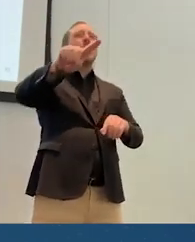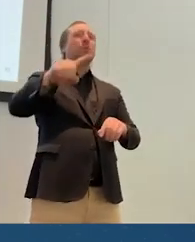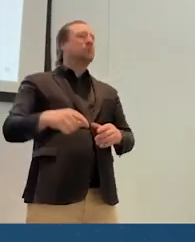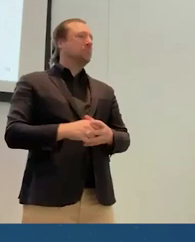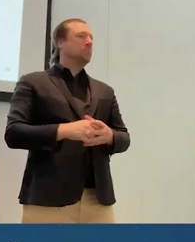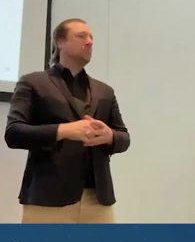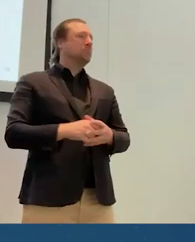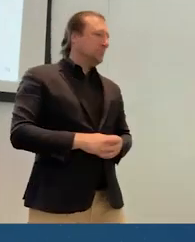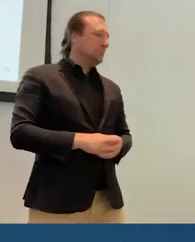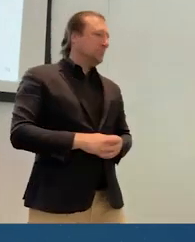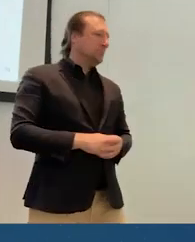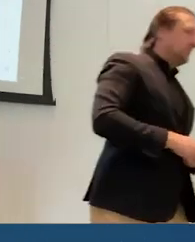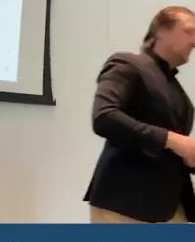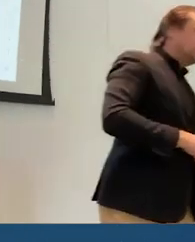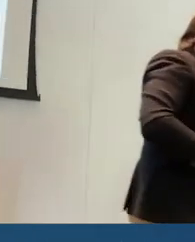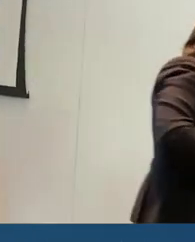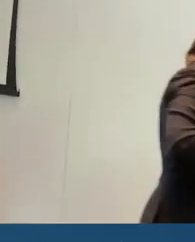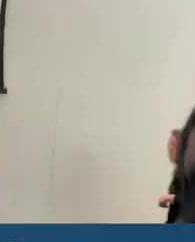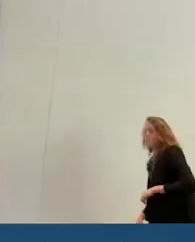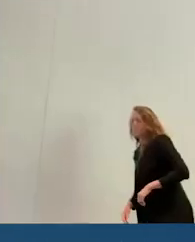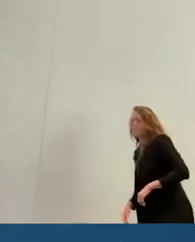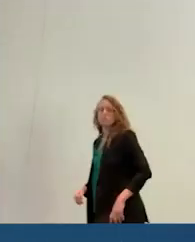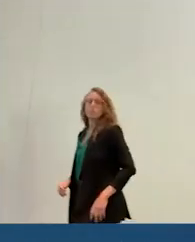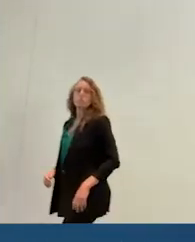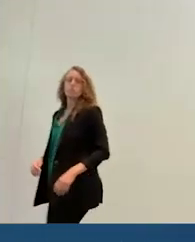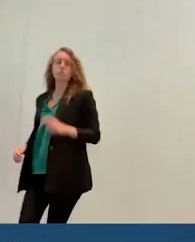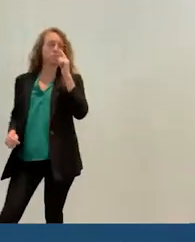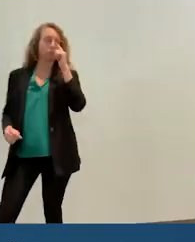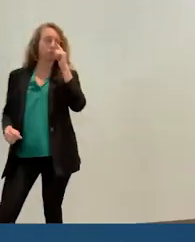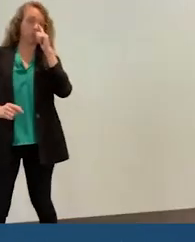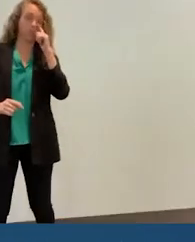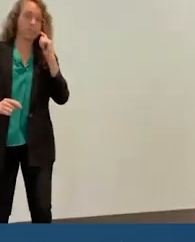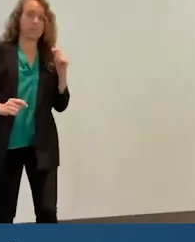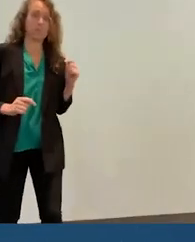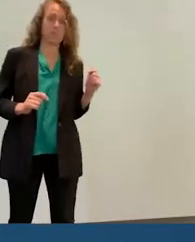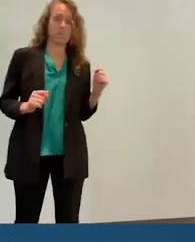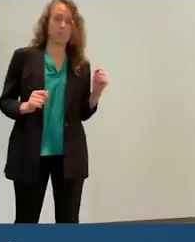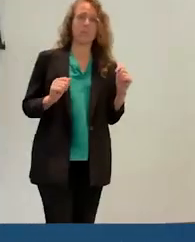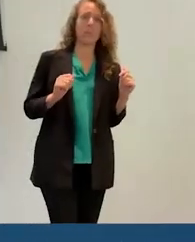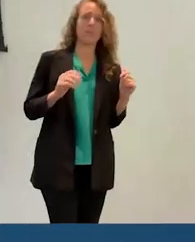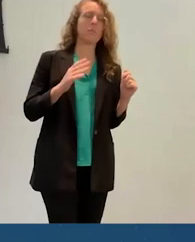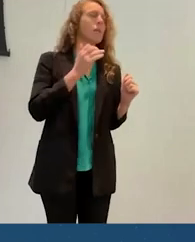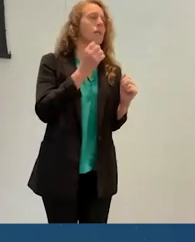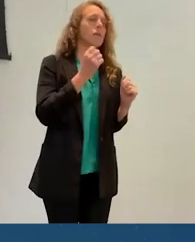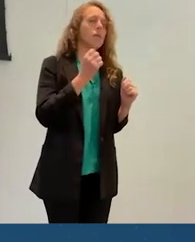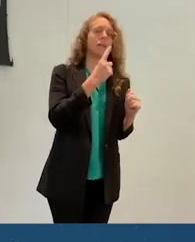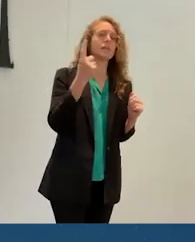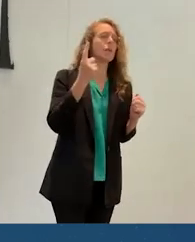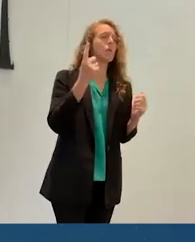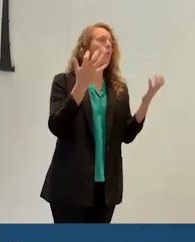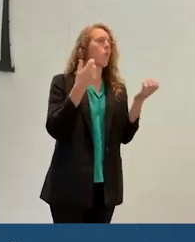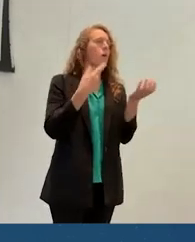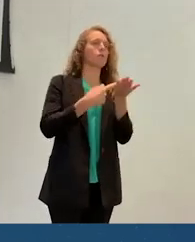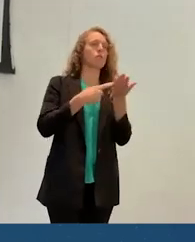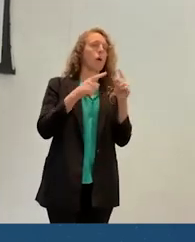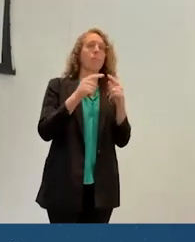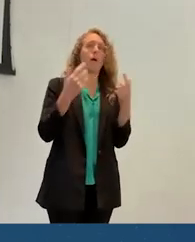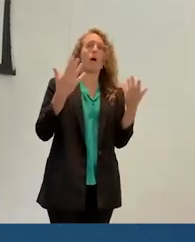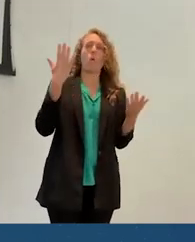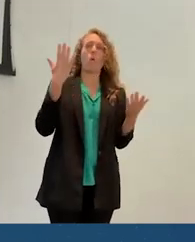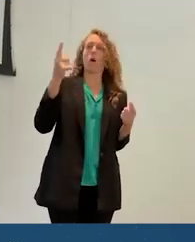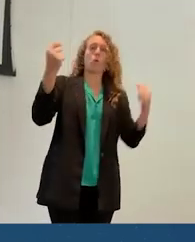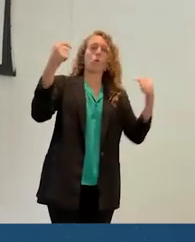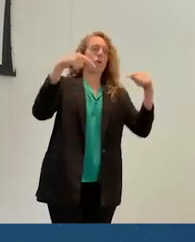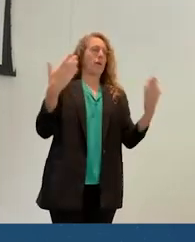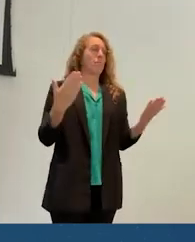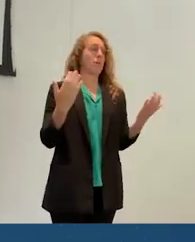Anyone want shout out just what I mean, even what brought you here today? What's what's exciting for you? What are you what are you hoping to see over